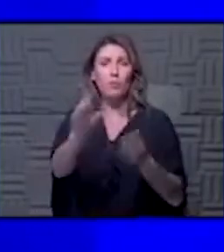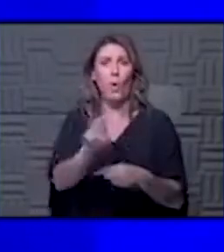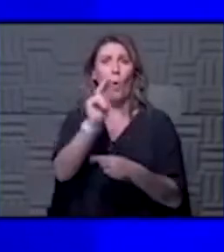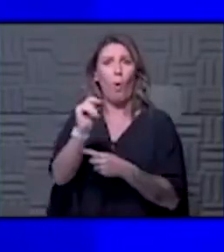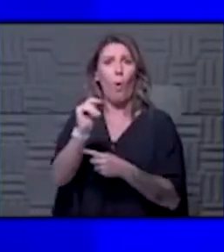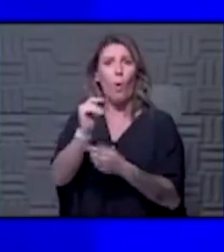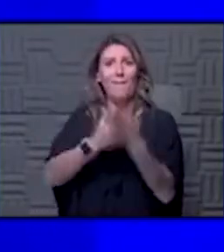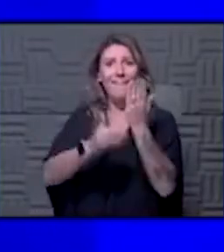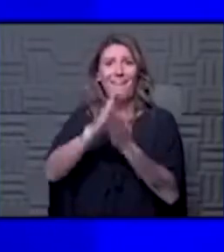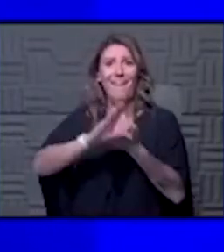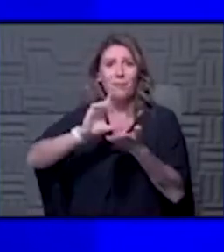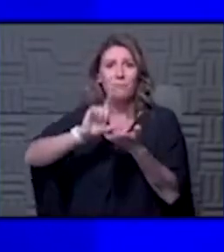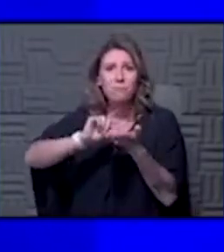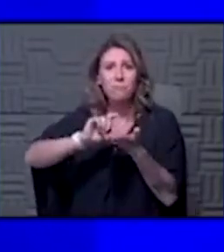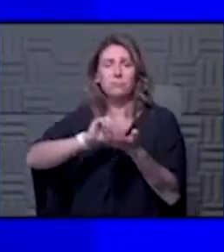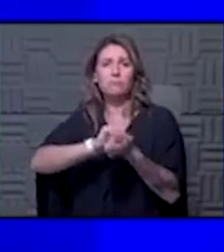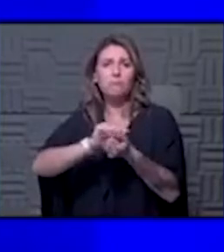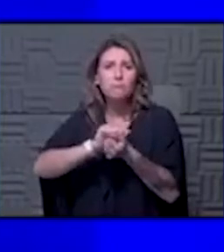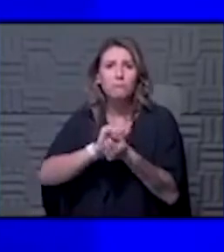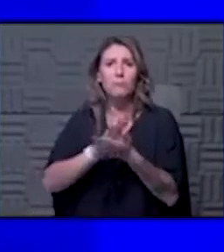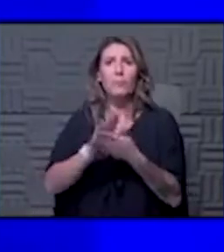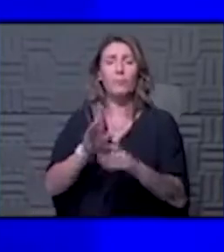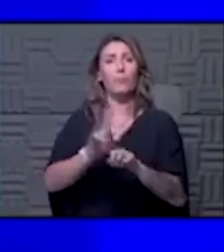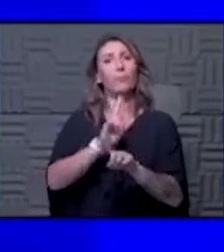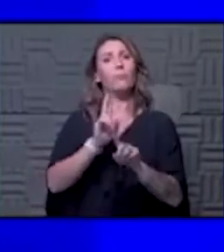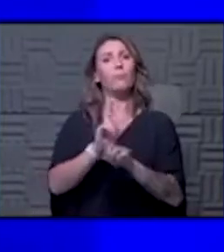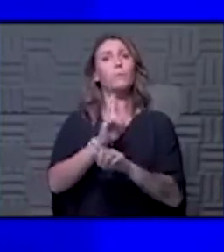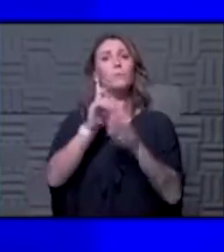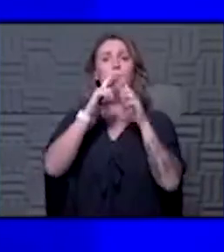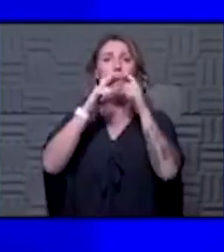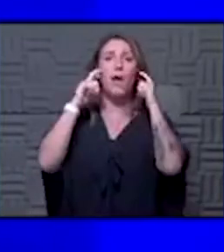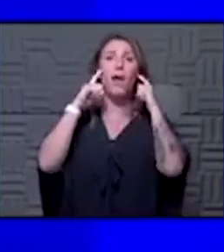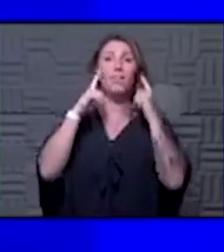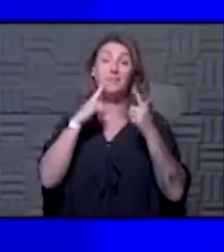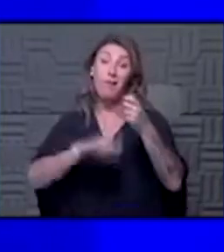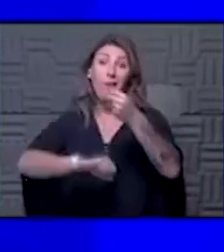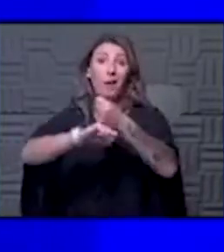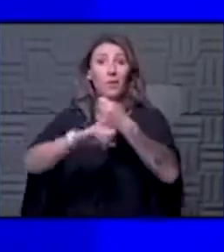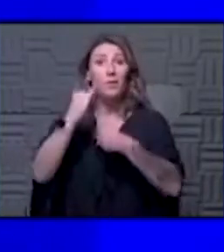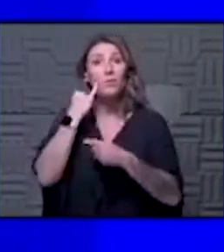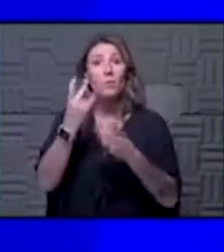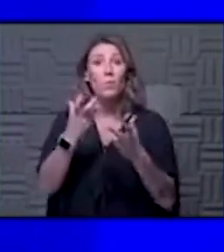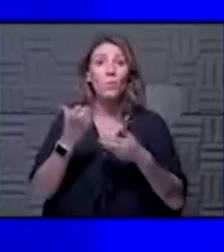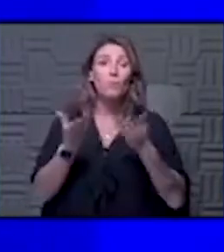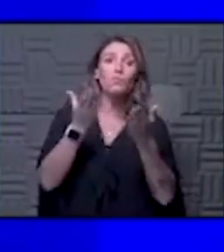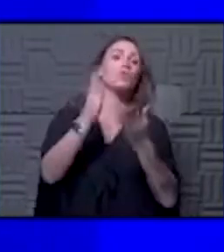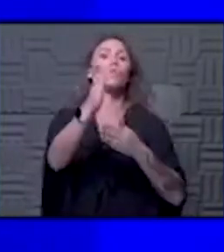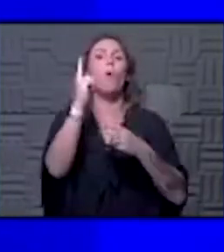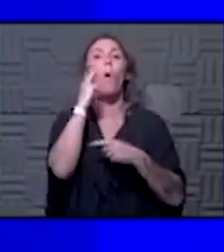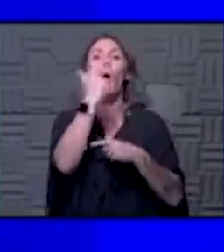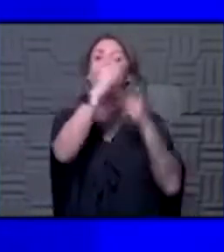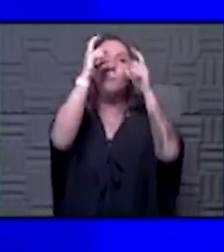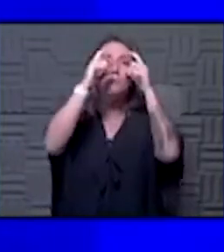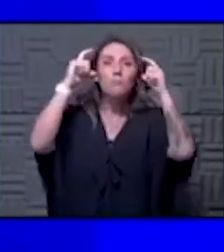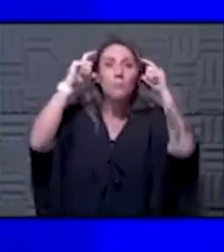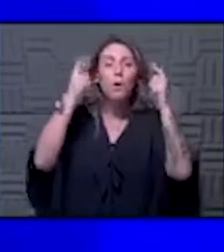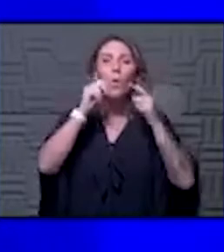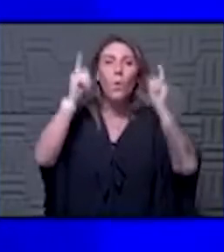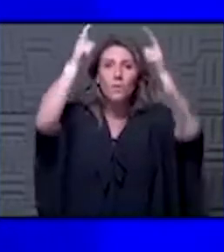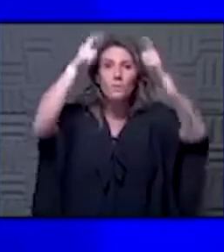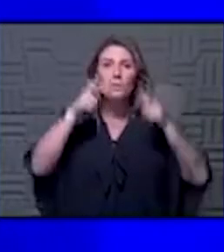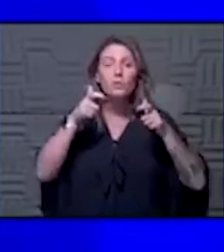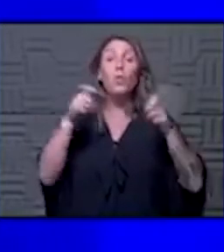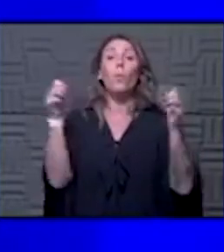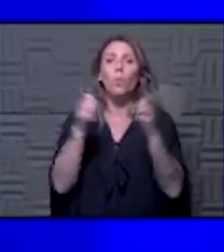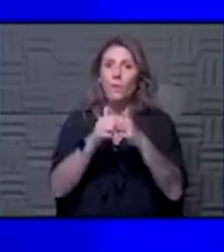sanitizer as well but really wearing the mask and I would even advocate if you want to bring your eye protection your goggles or your face shield